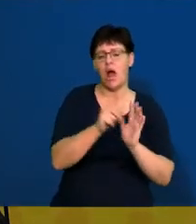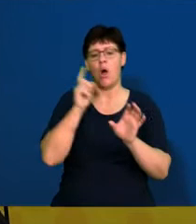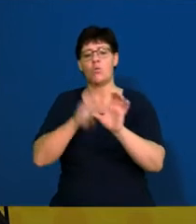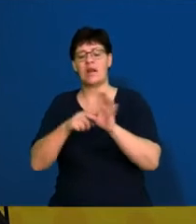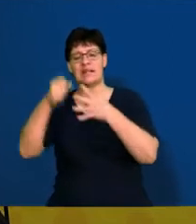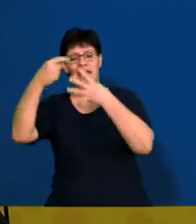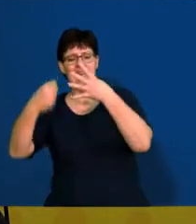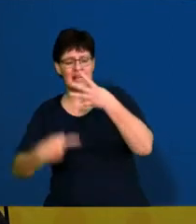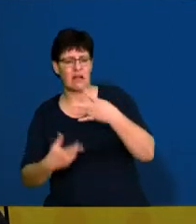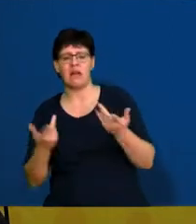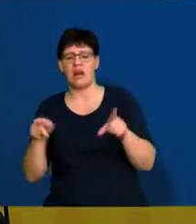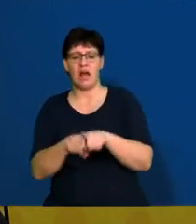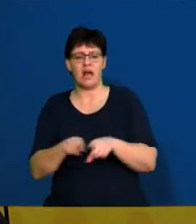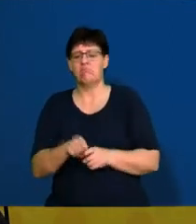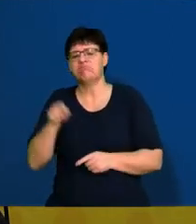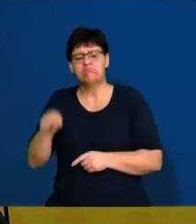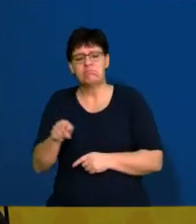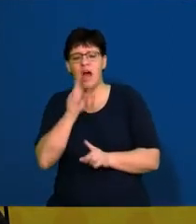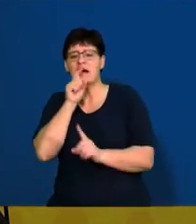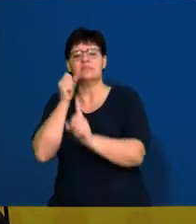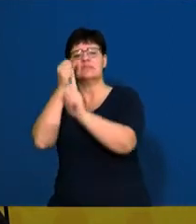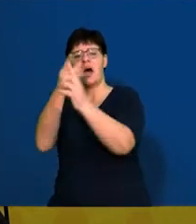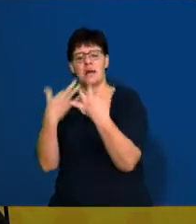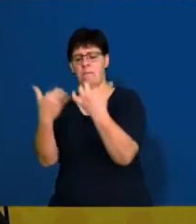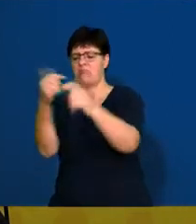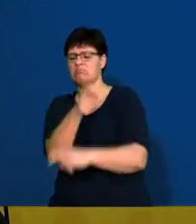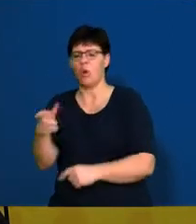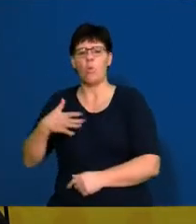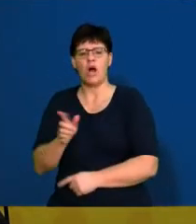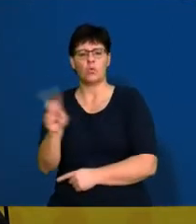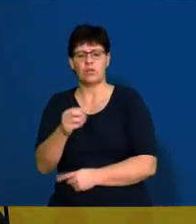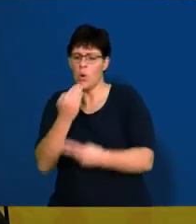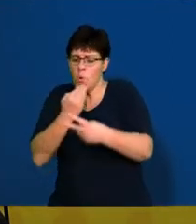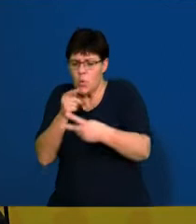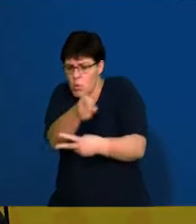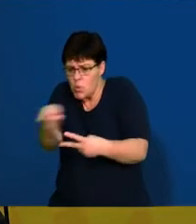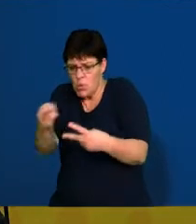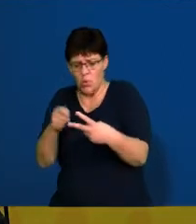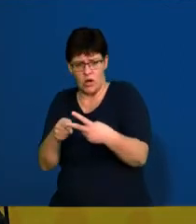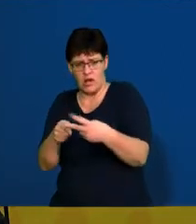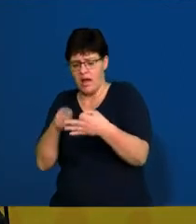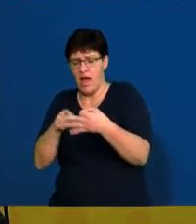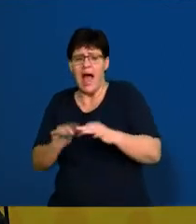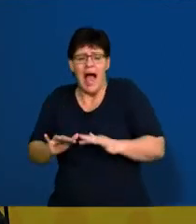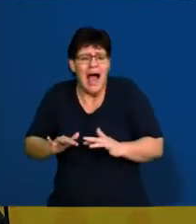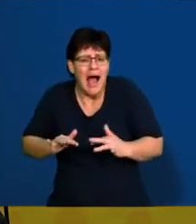indicators will be like, right, what does our target market want? Who is our target market? How are we going to advertise